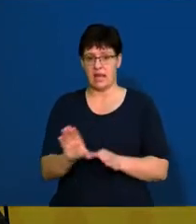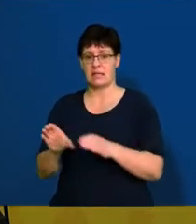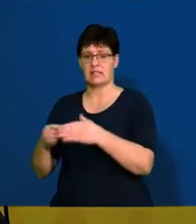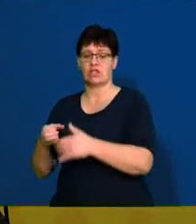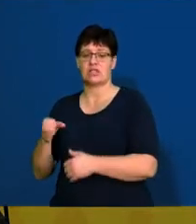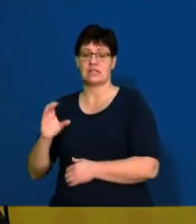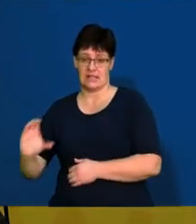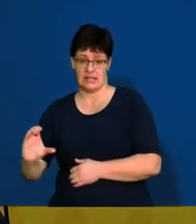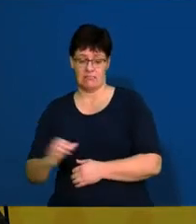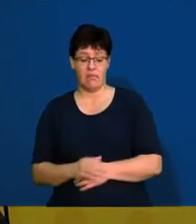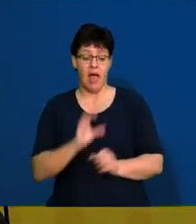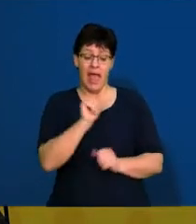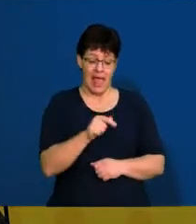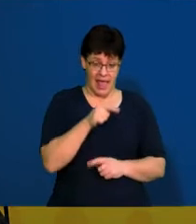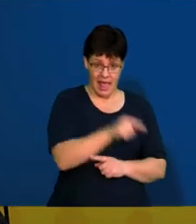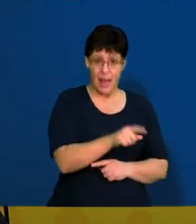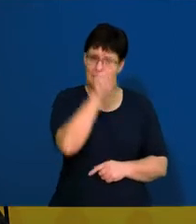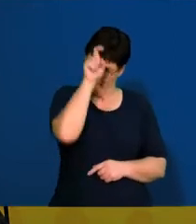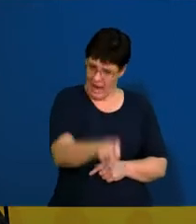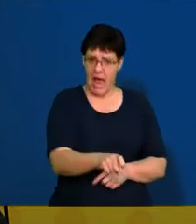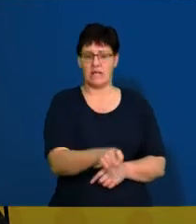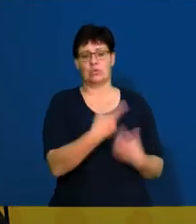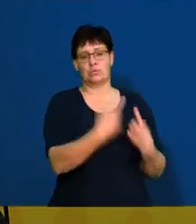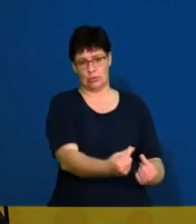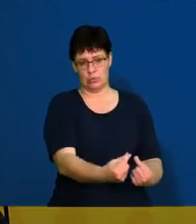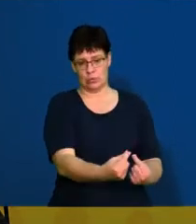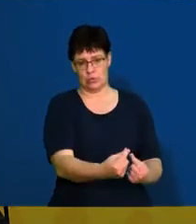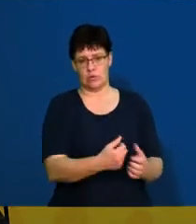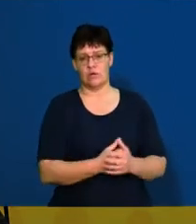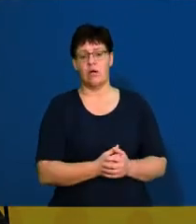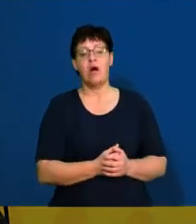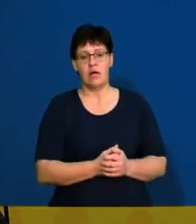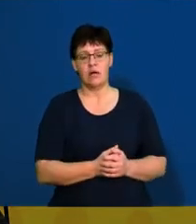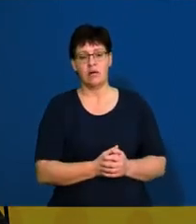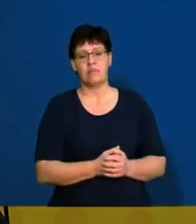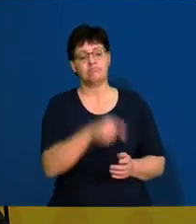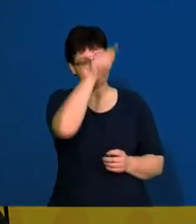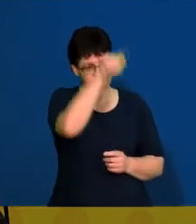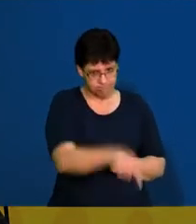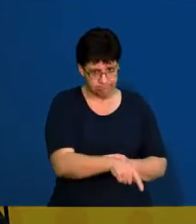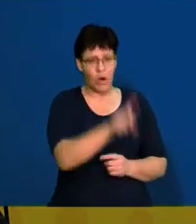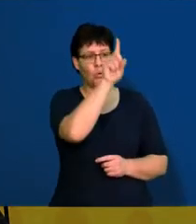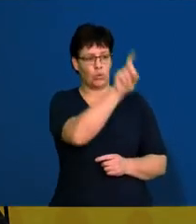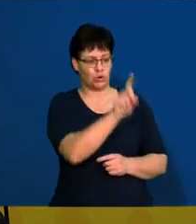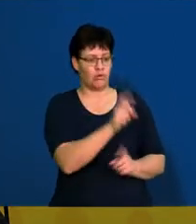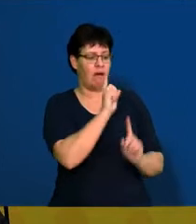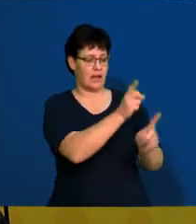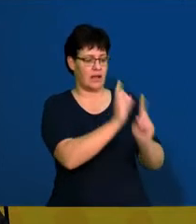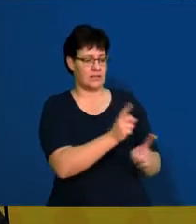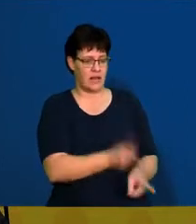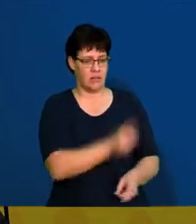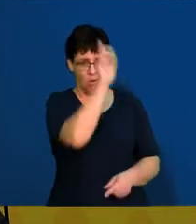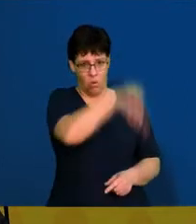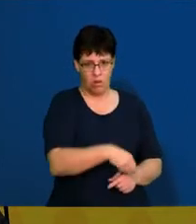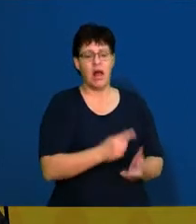Section A is a compulsory section in which you'll have to do all of the questions. So, you will have your